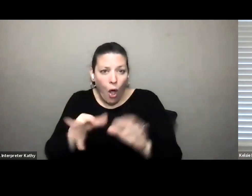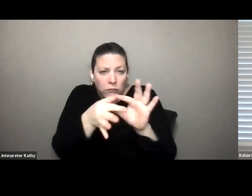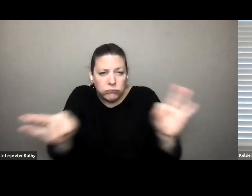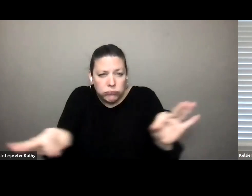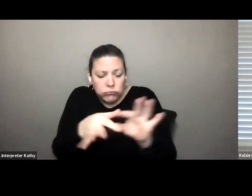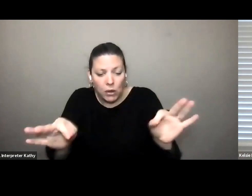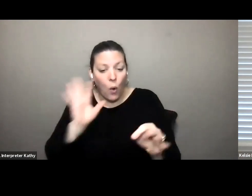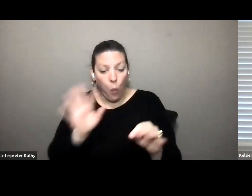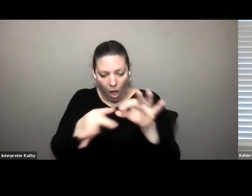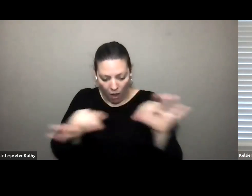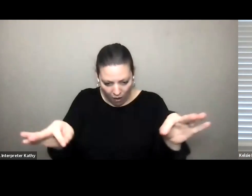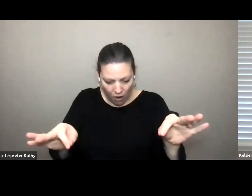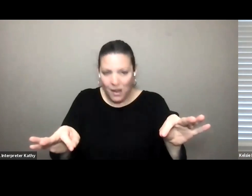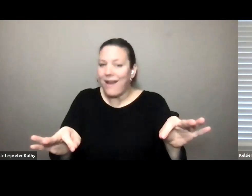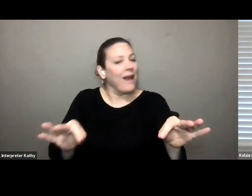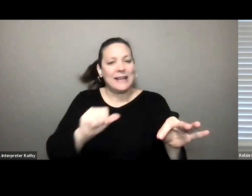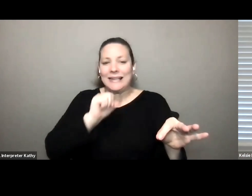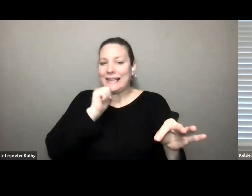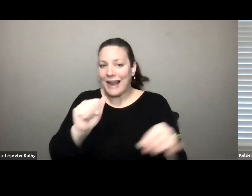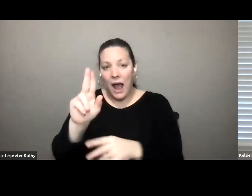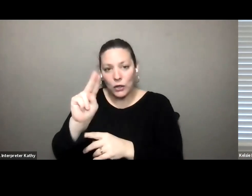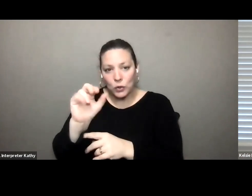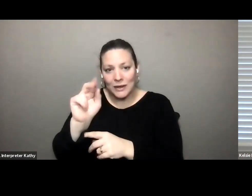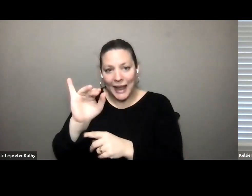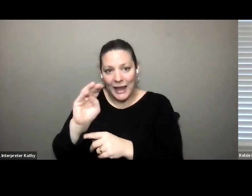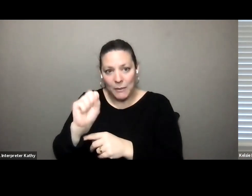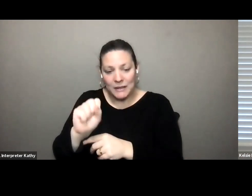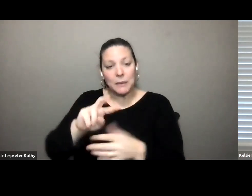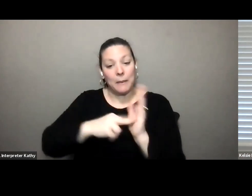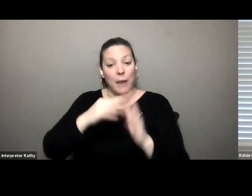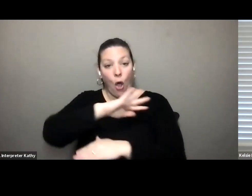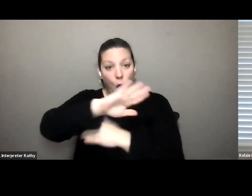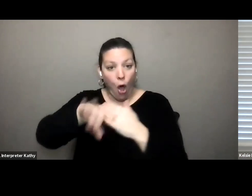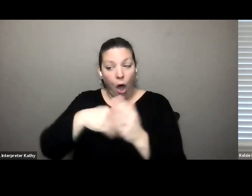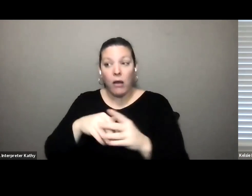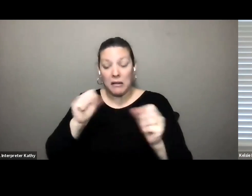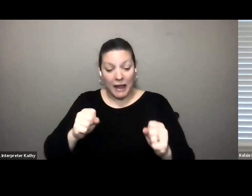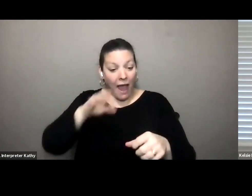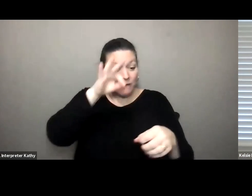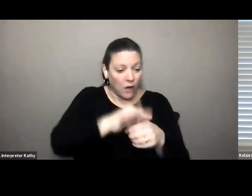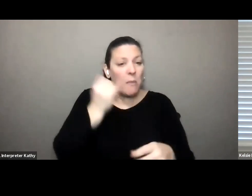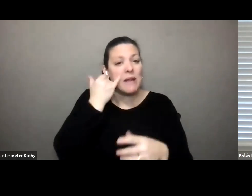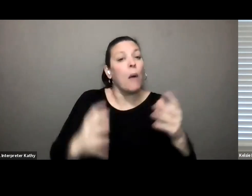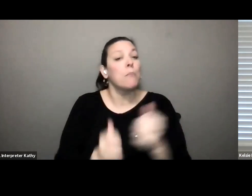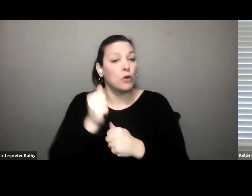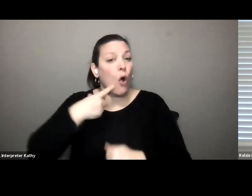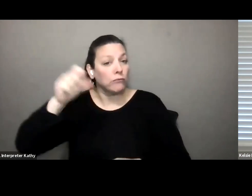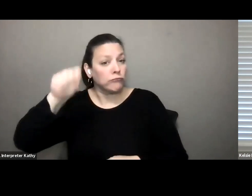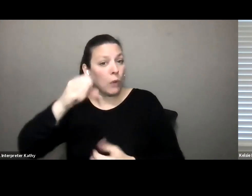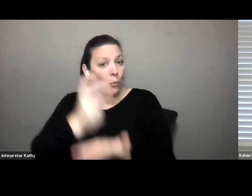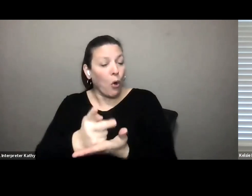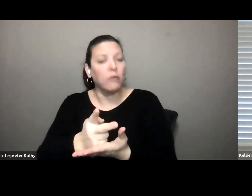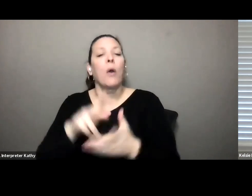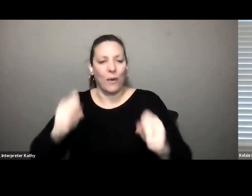to state that is a majority consent rather than unanimous it will give us that opportunity to pursue this again but just with majority